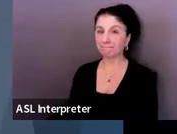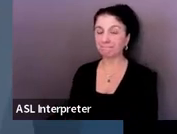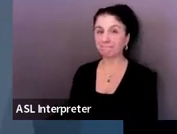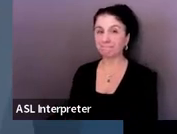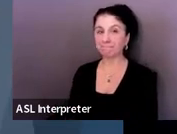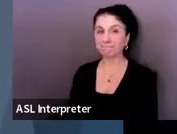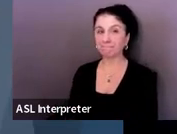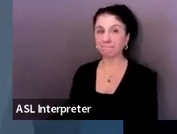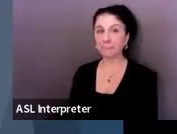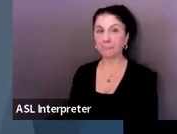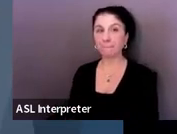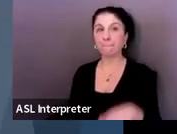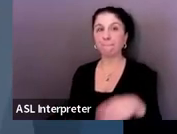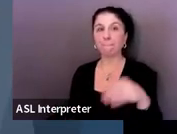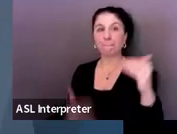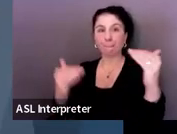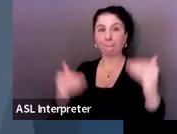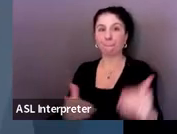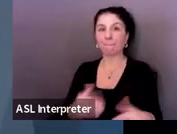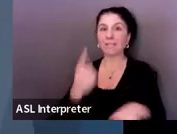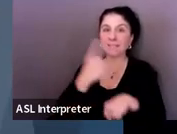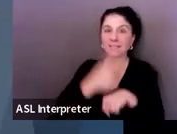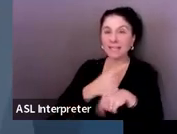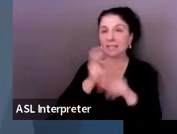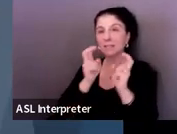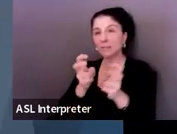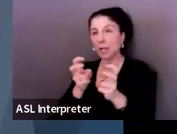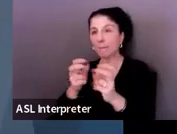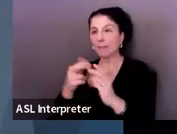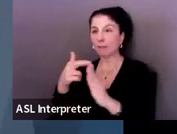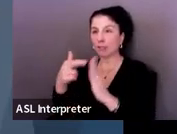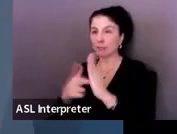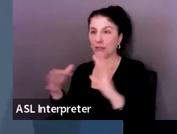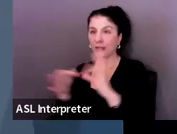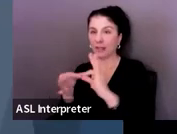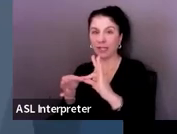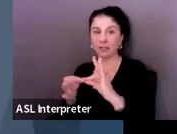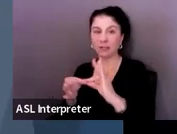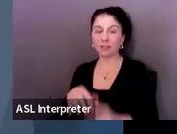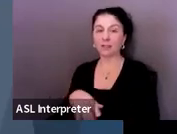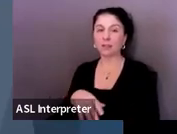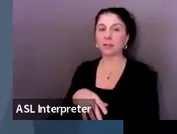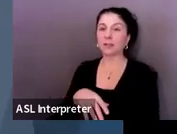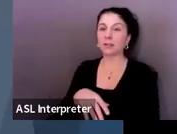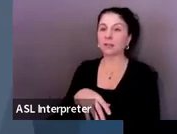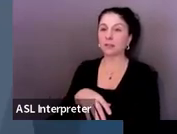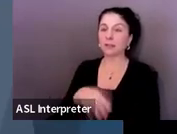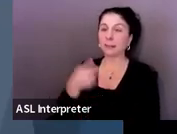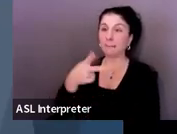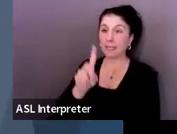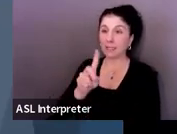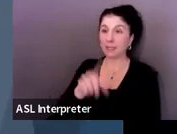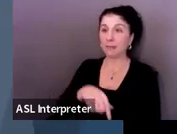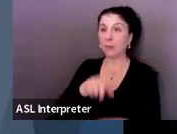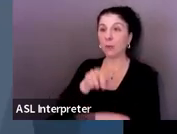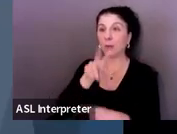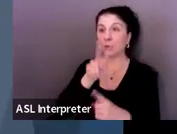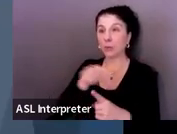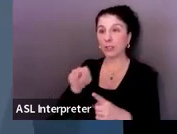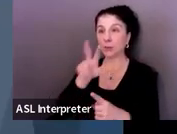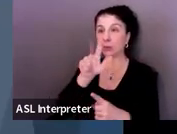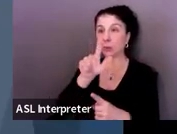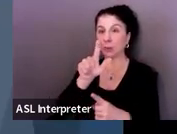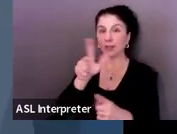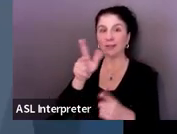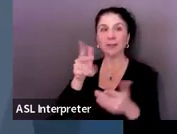This is just a our professional development schedule for the 20 through 23, 24 school year. Many of these dates